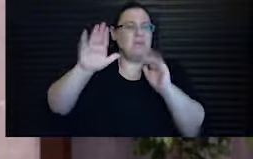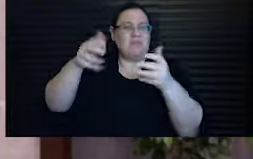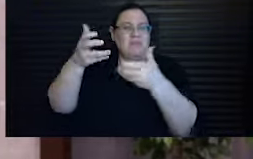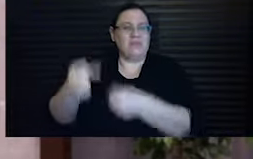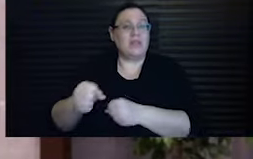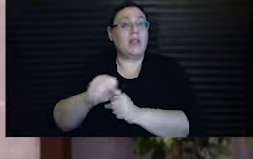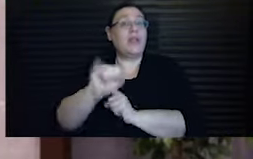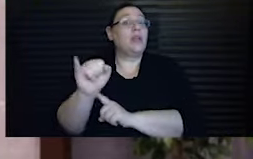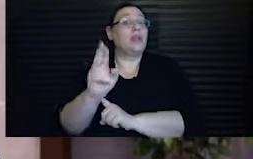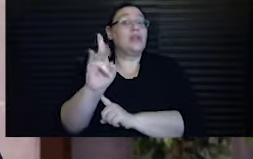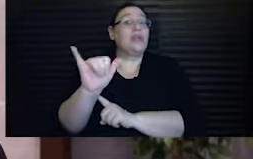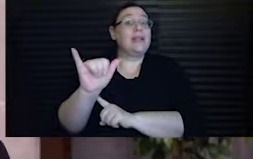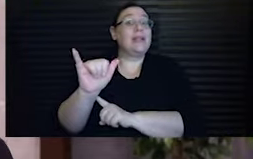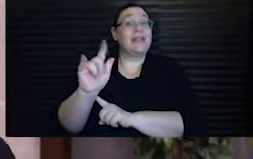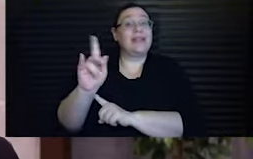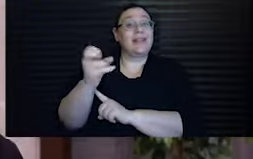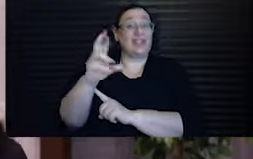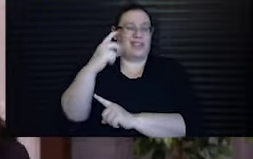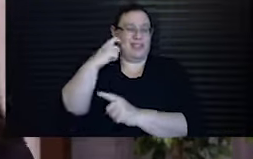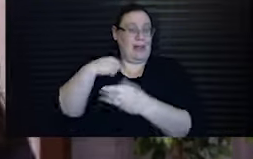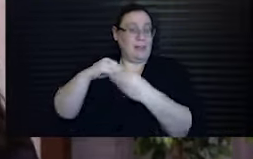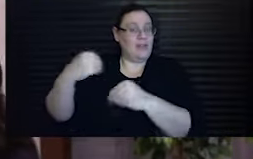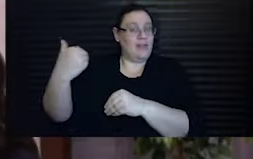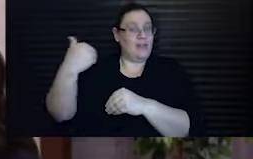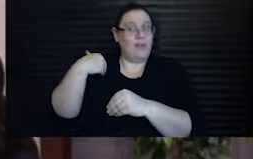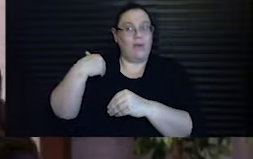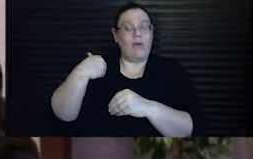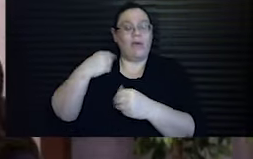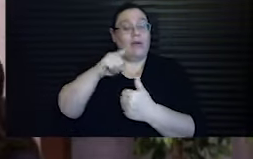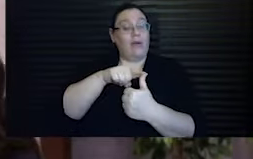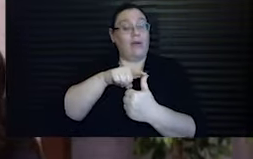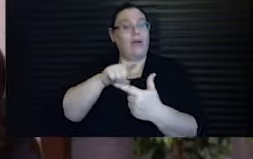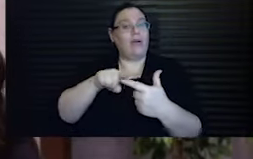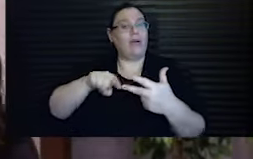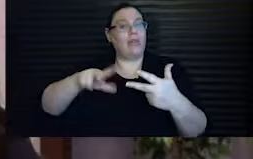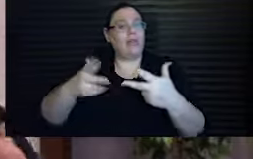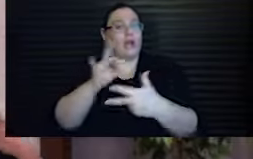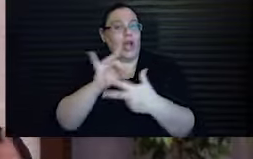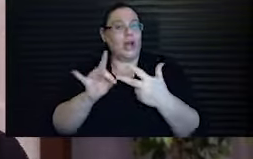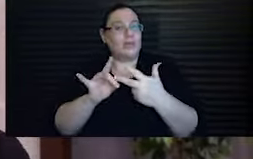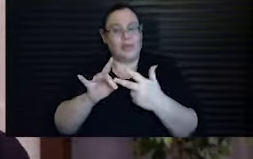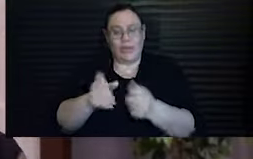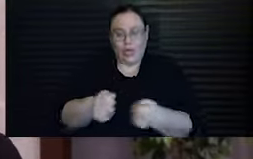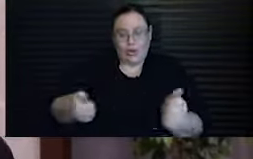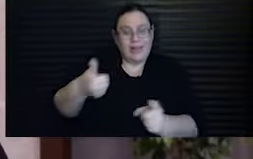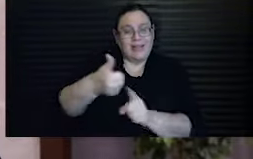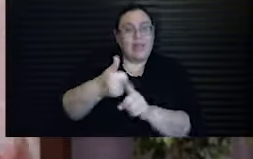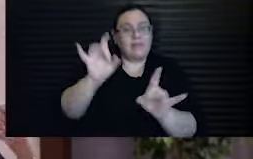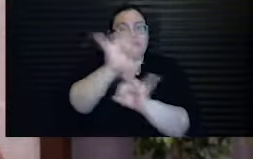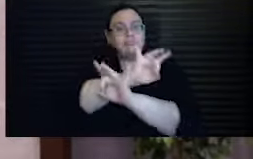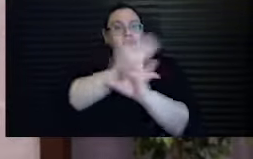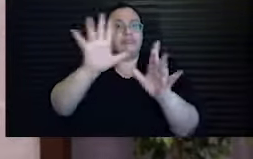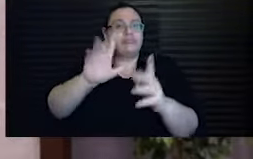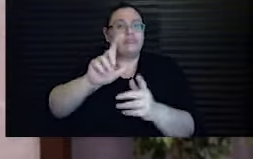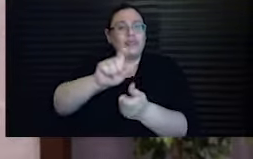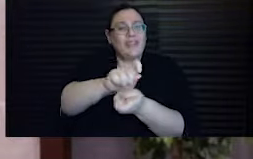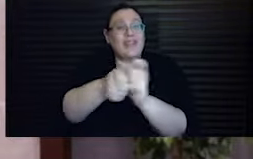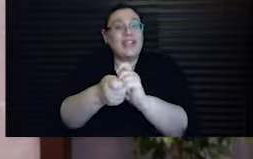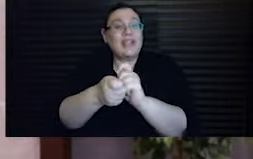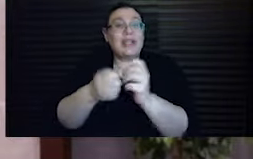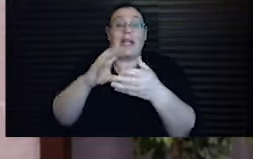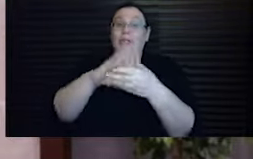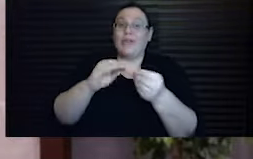Klitzner offers a third approach, in which the text itself undergoes a radical revision in a subsequent